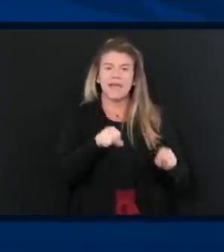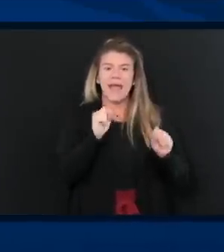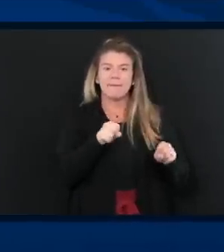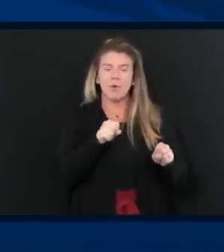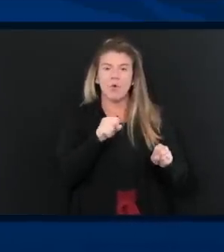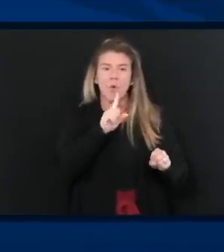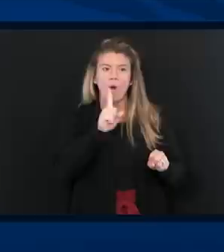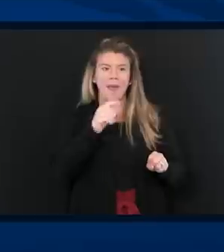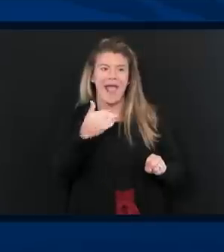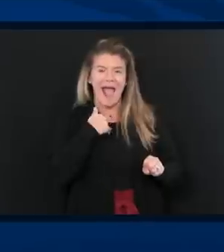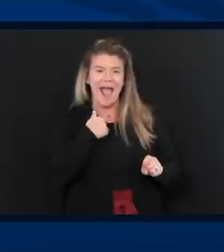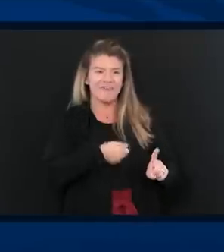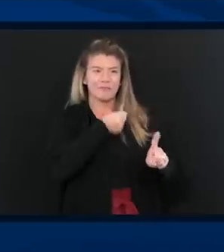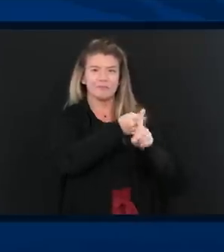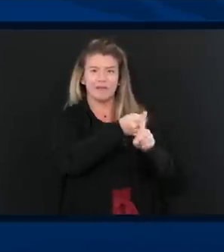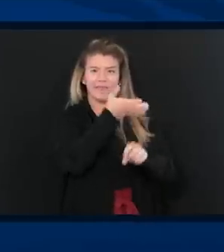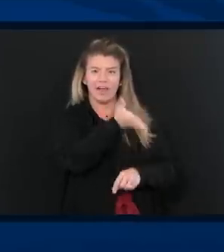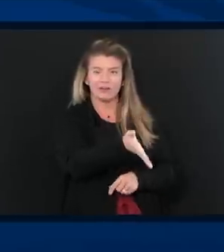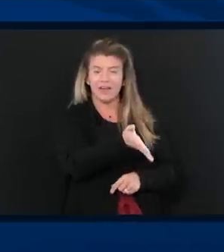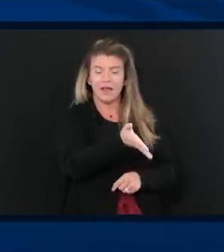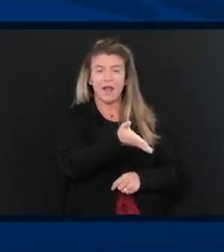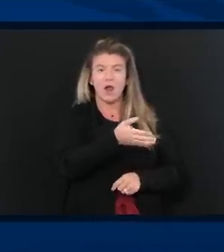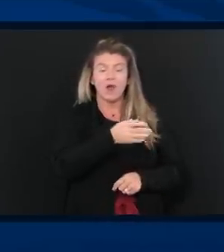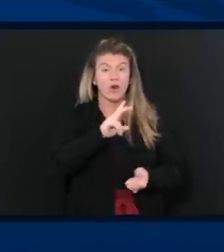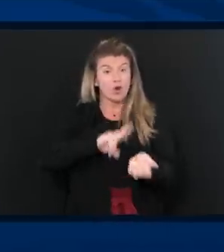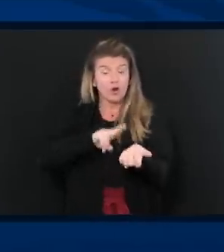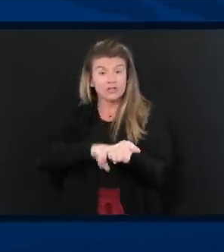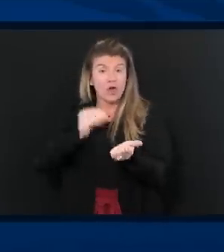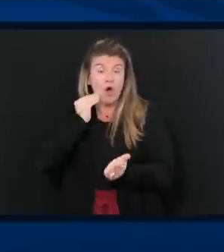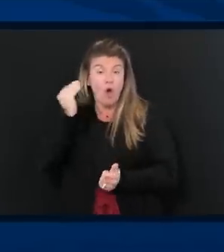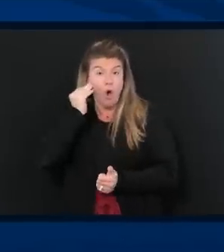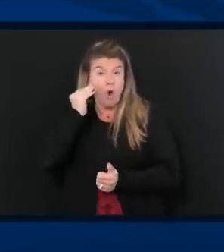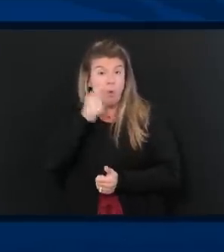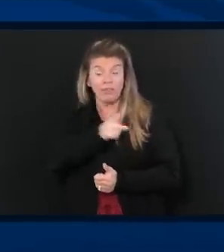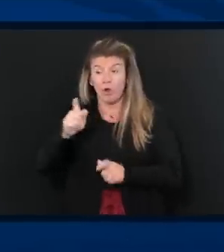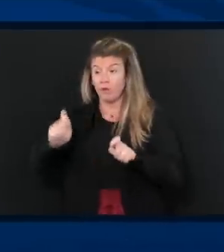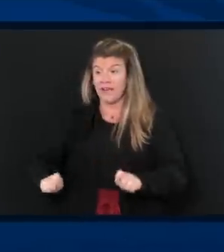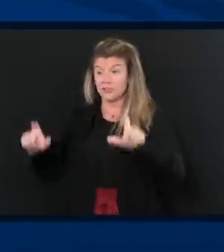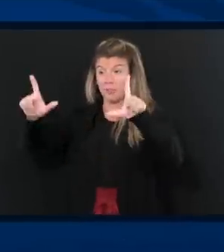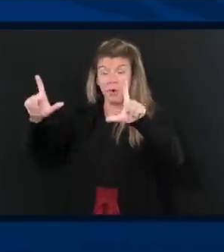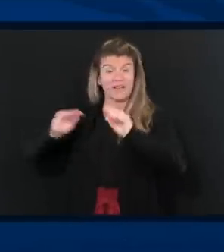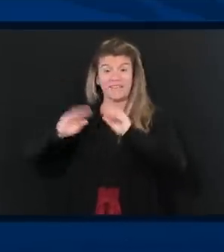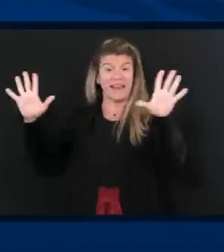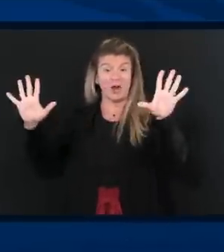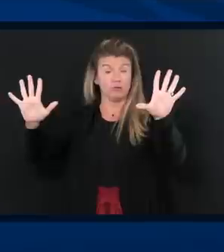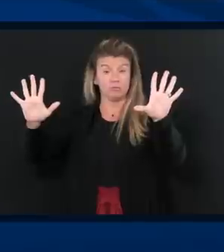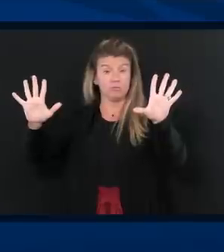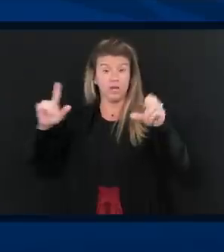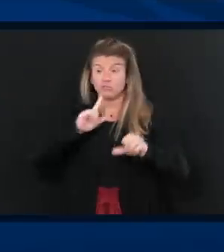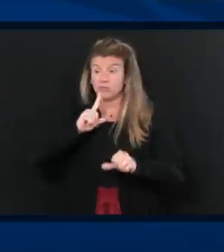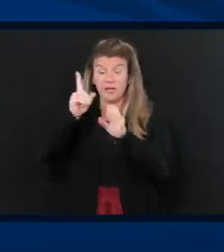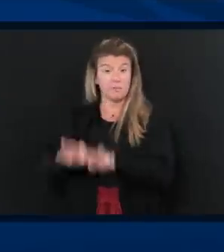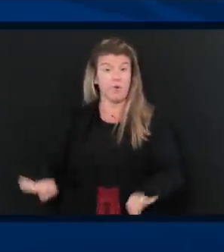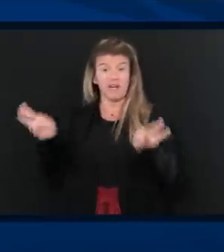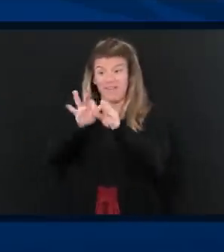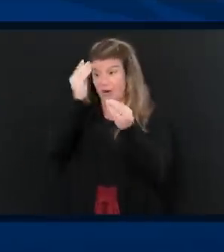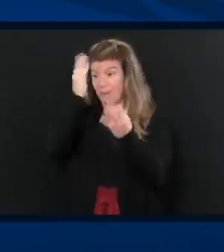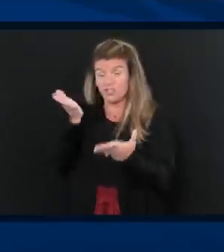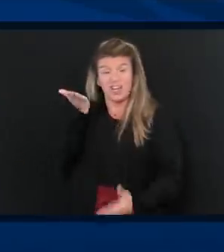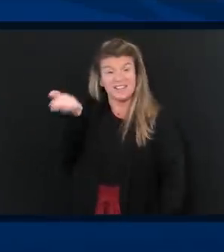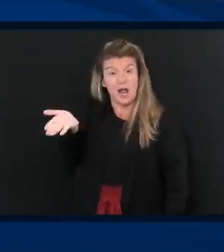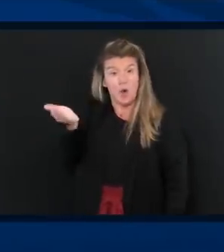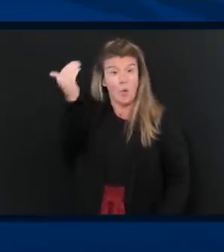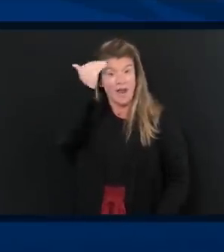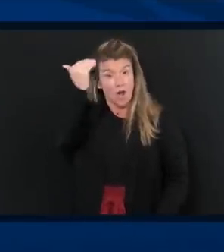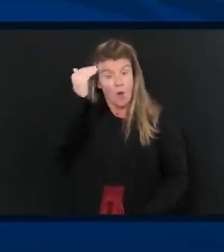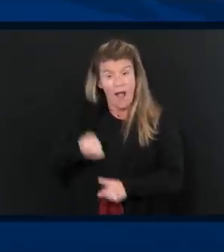where it's clearly broken out on the dashboard and I'm commending the DHHR for doing that. That's been critically important information when we get